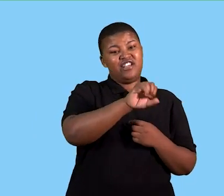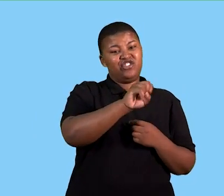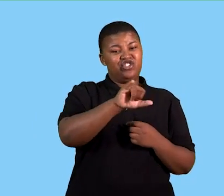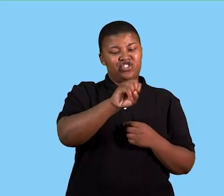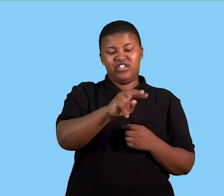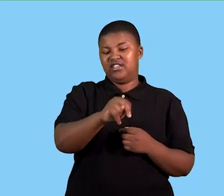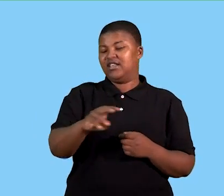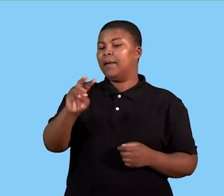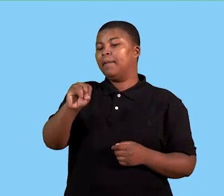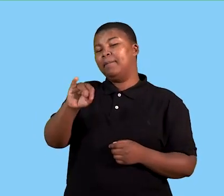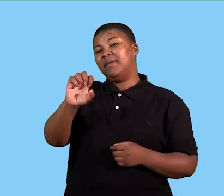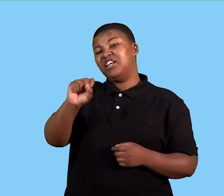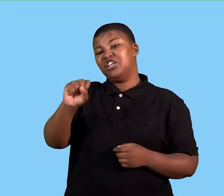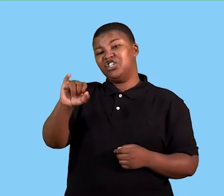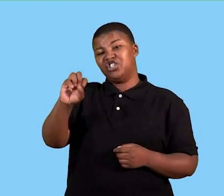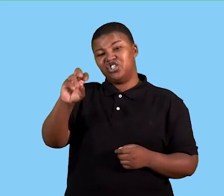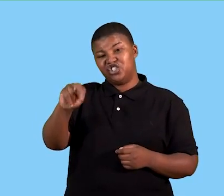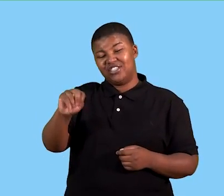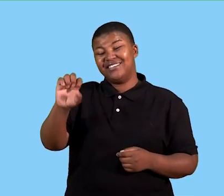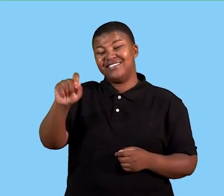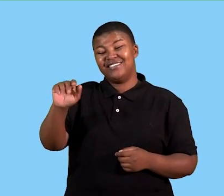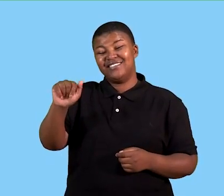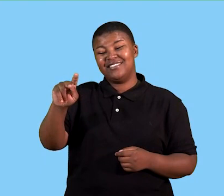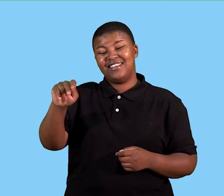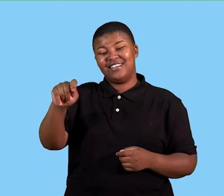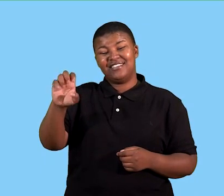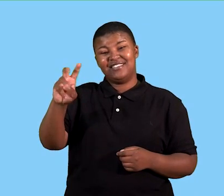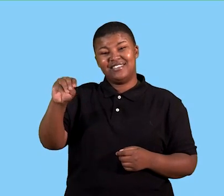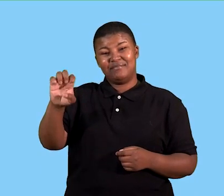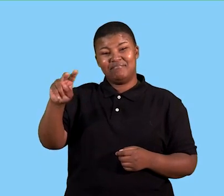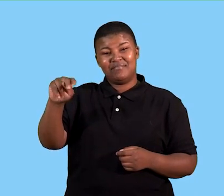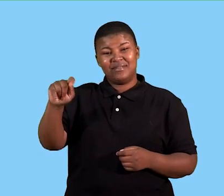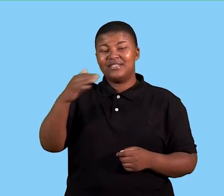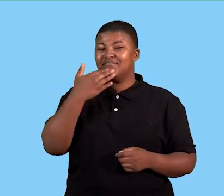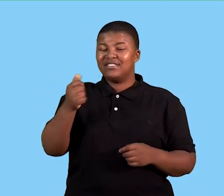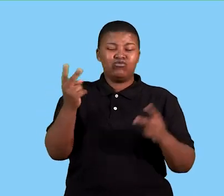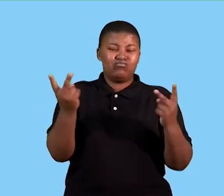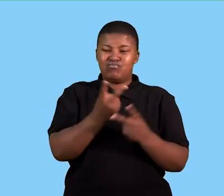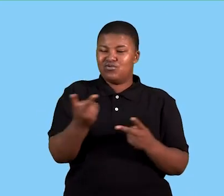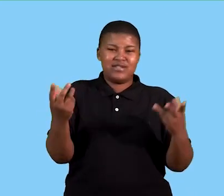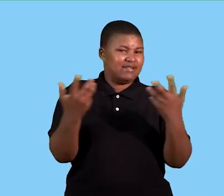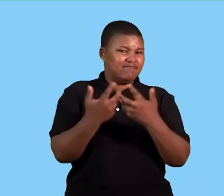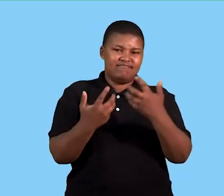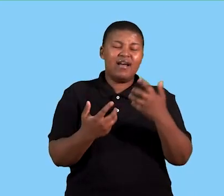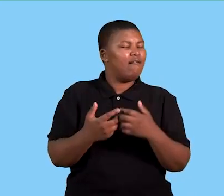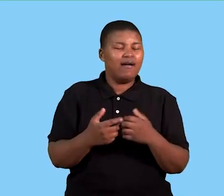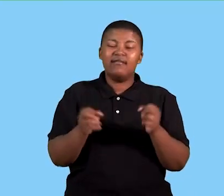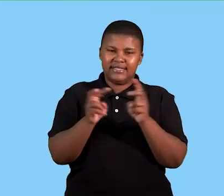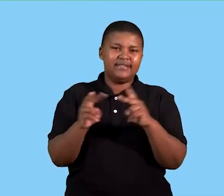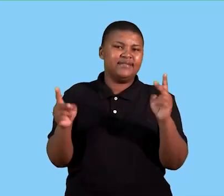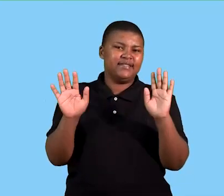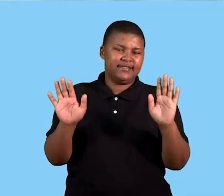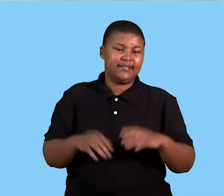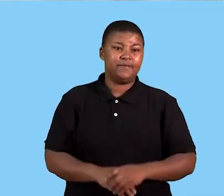the mission statement. Because the vision is the dream for the business and the mission statement focuses on the product